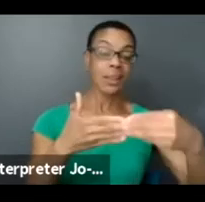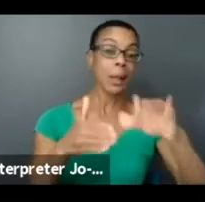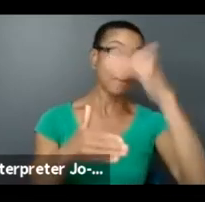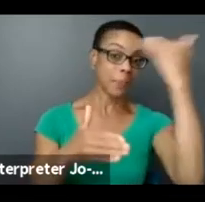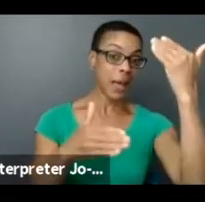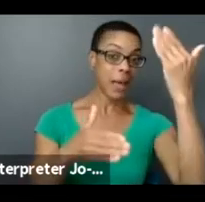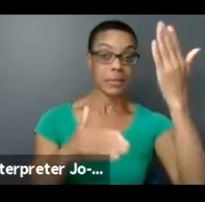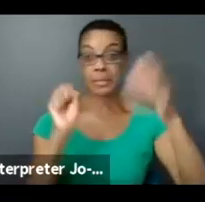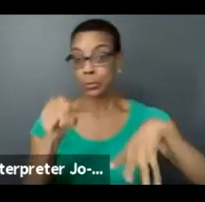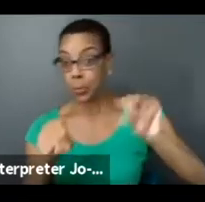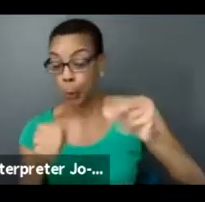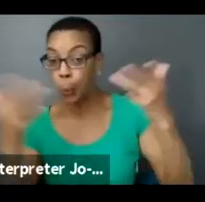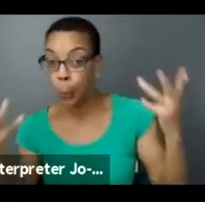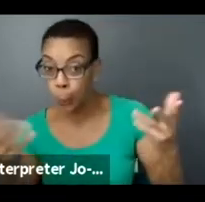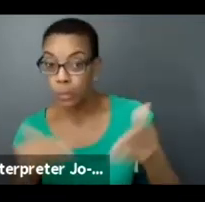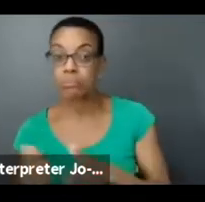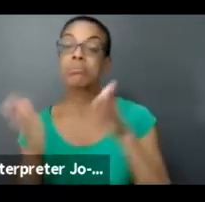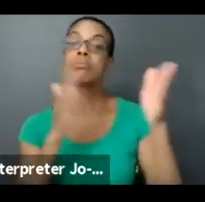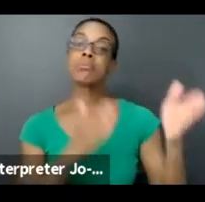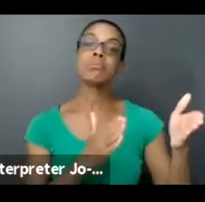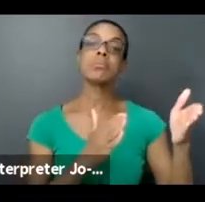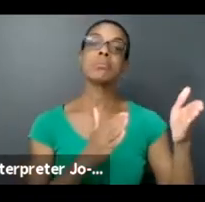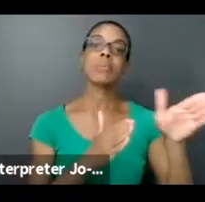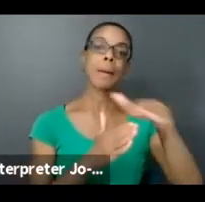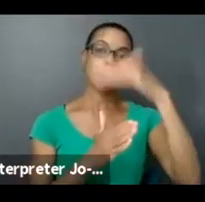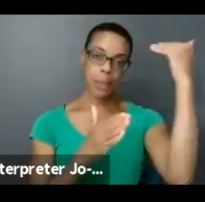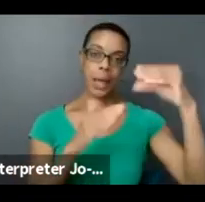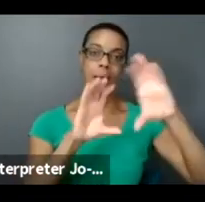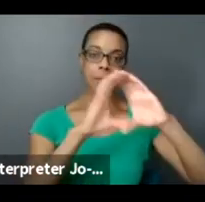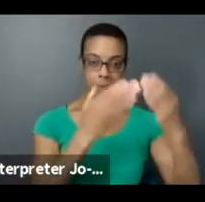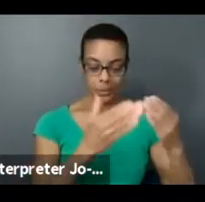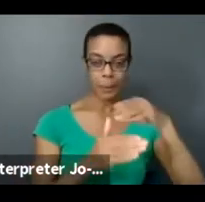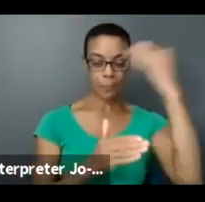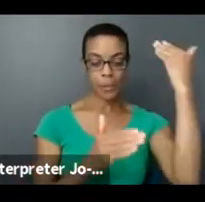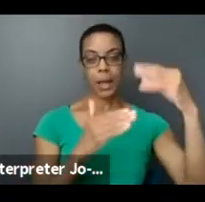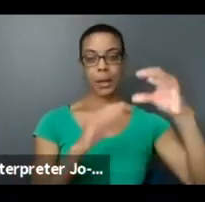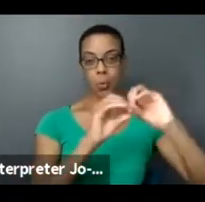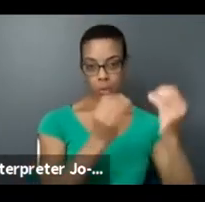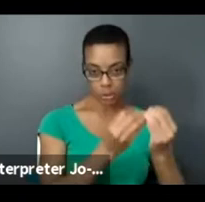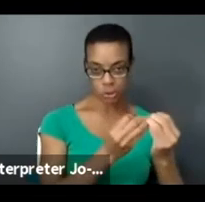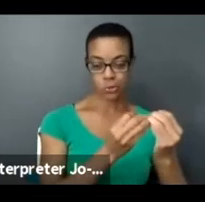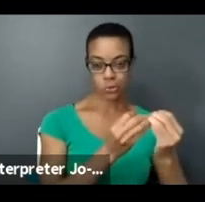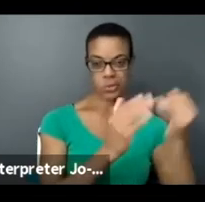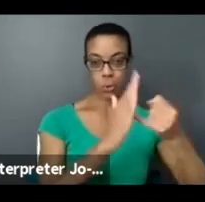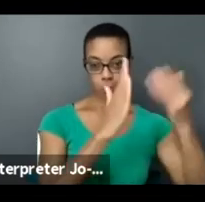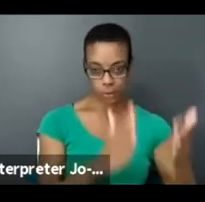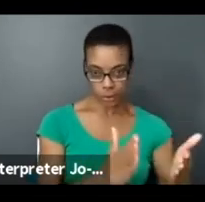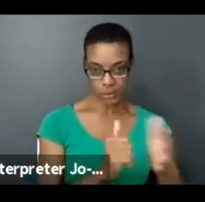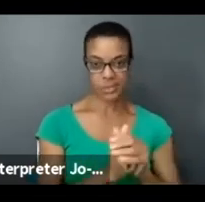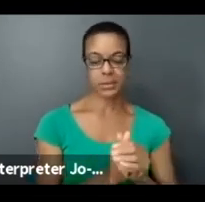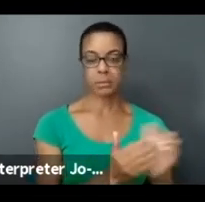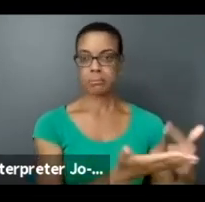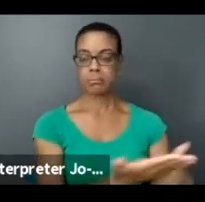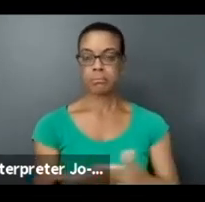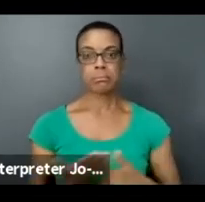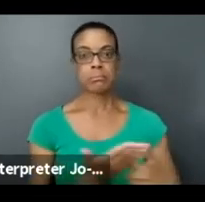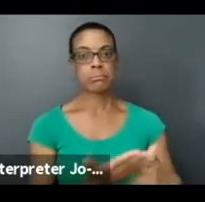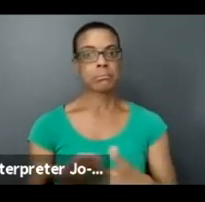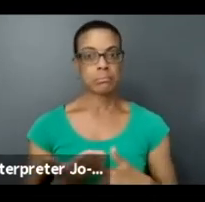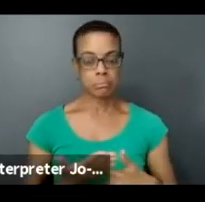and then Black artists, collectives, and Black arts organizations. We also had lots of conversations around this. So there